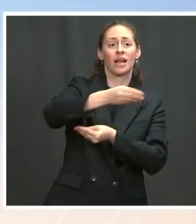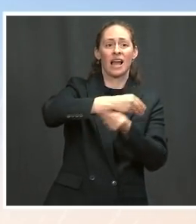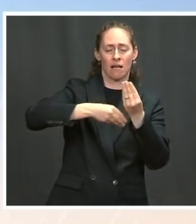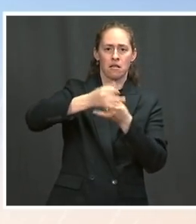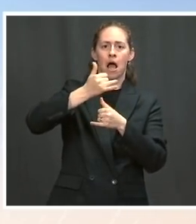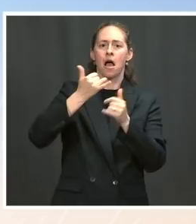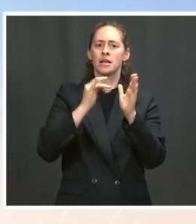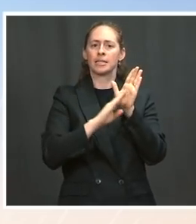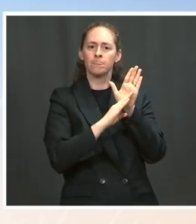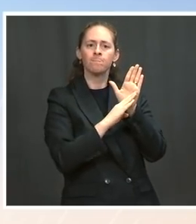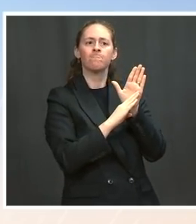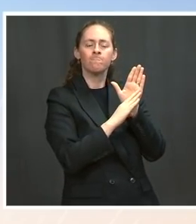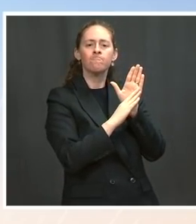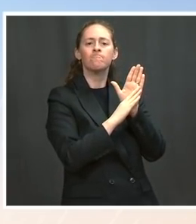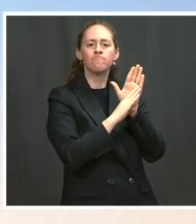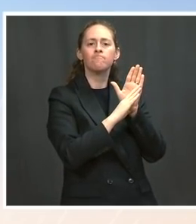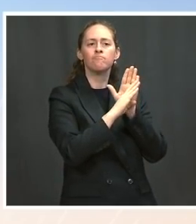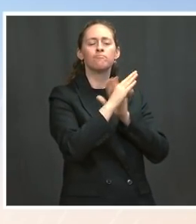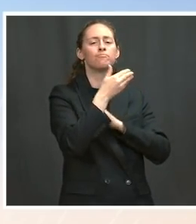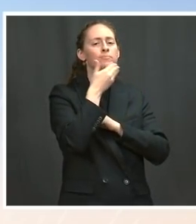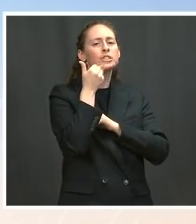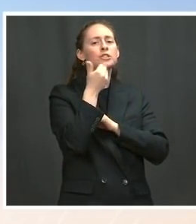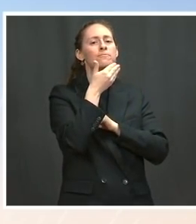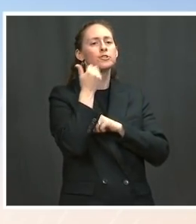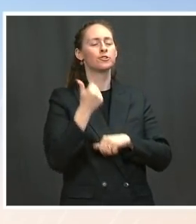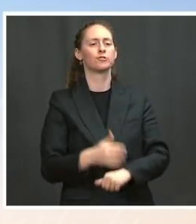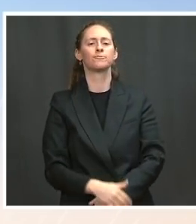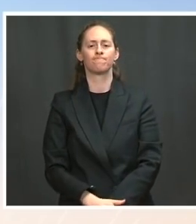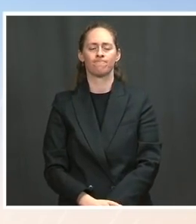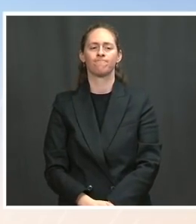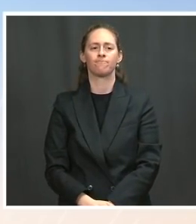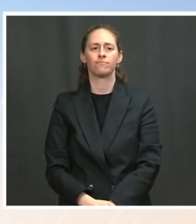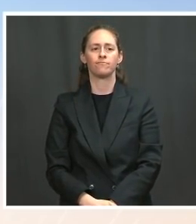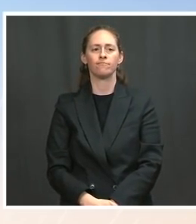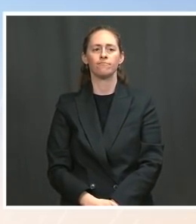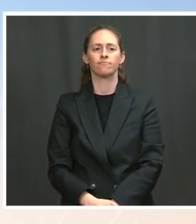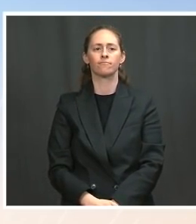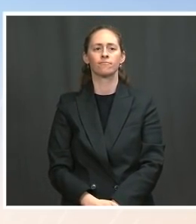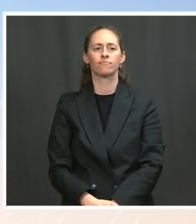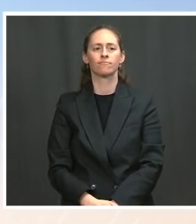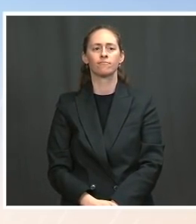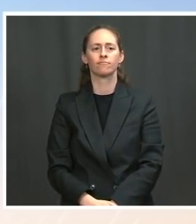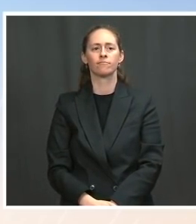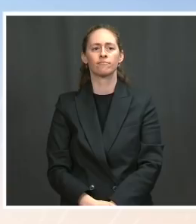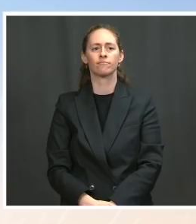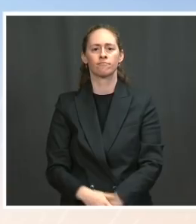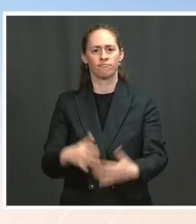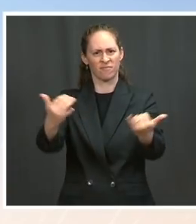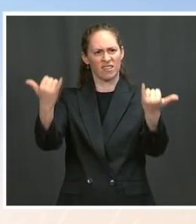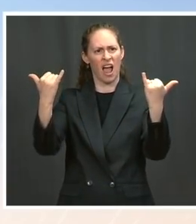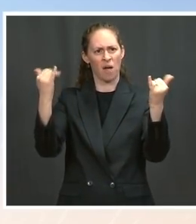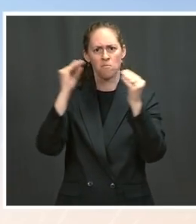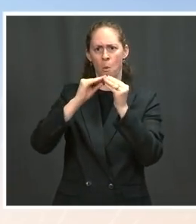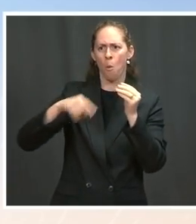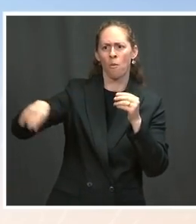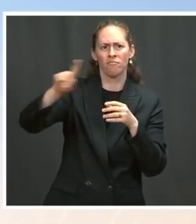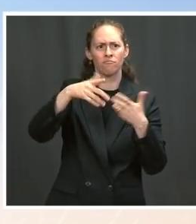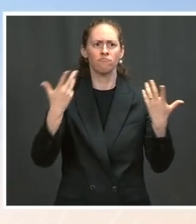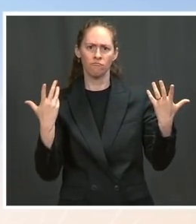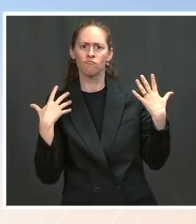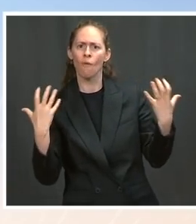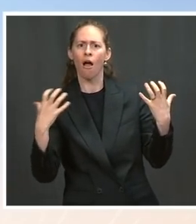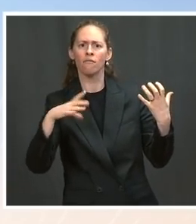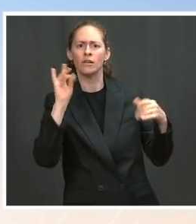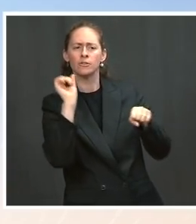the labor market expanded as more people reported they are looking for work. Hours are increasing.